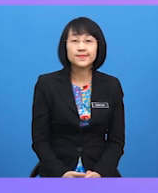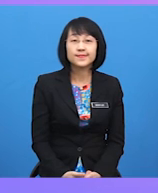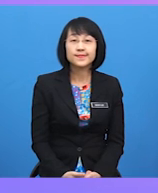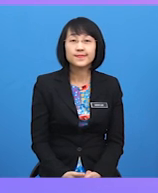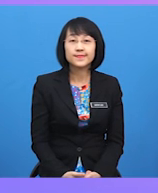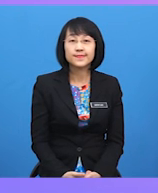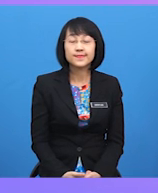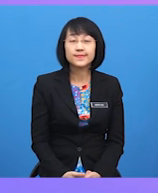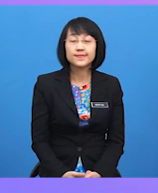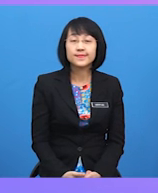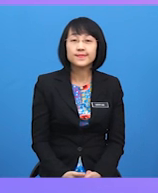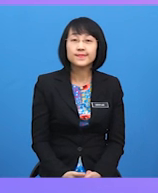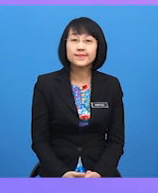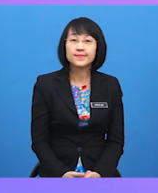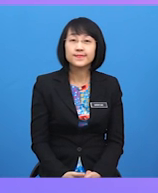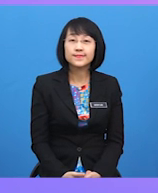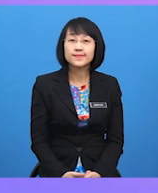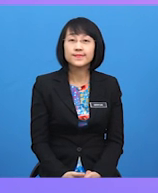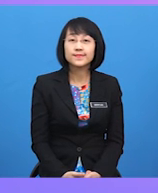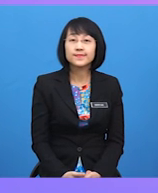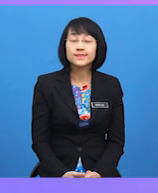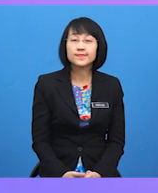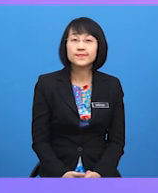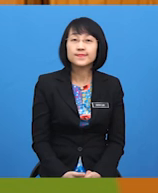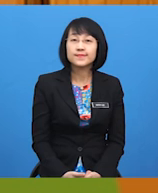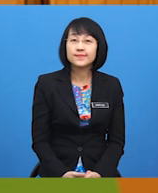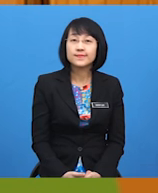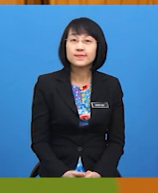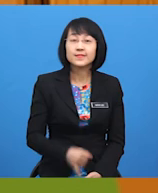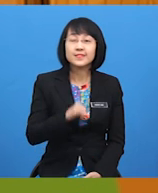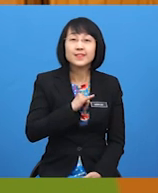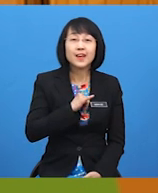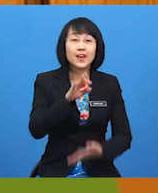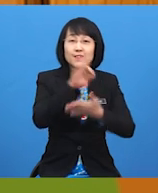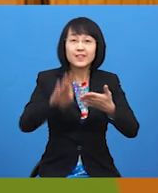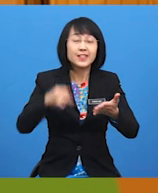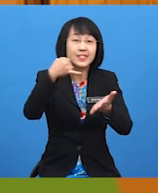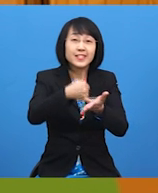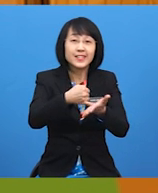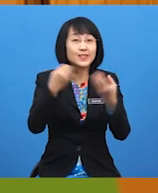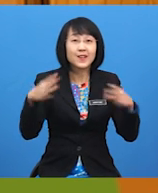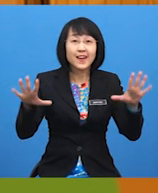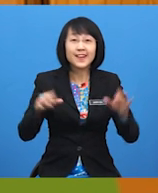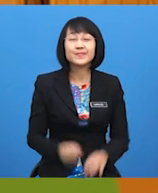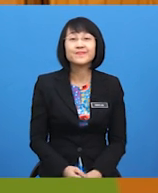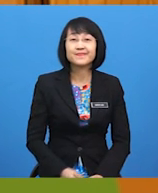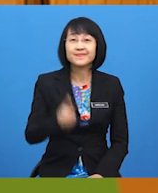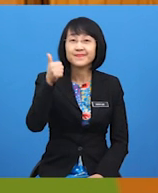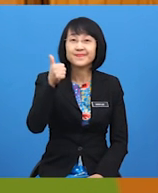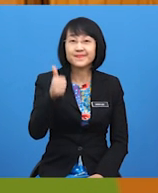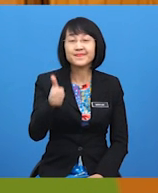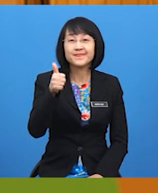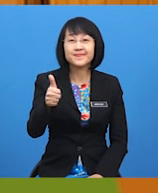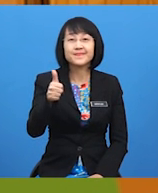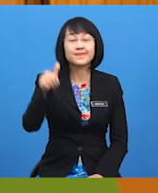from you. Your friend, Yusuf. I finished it. Well done,